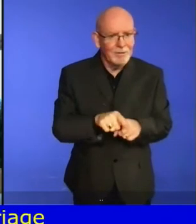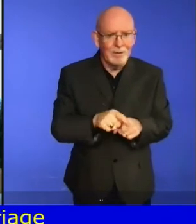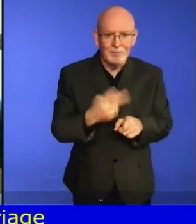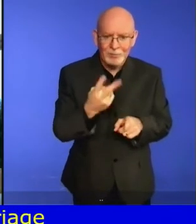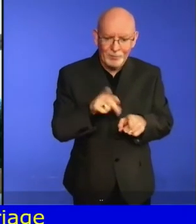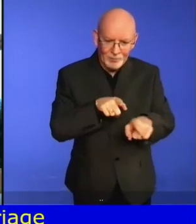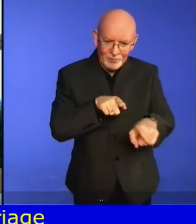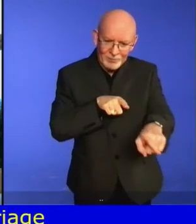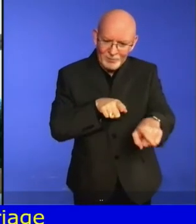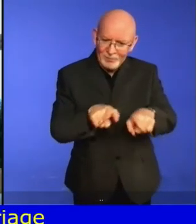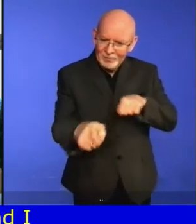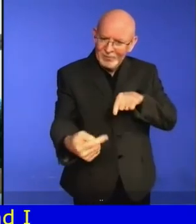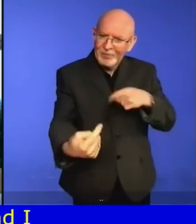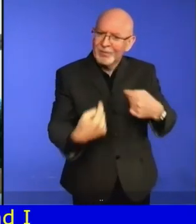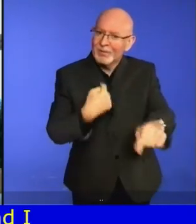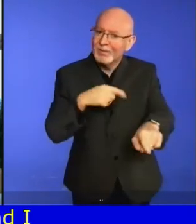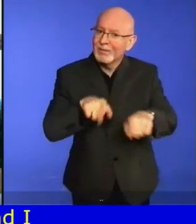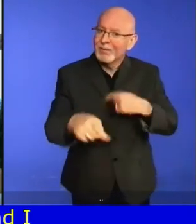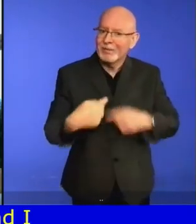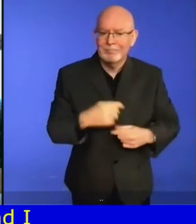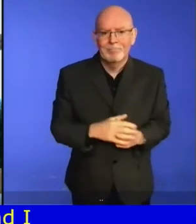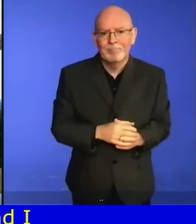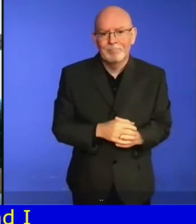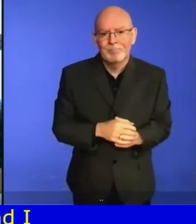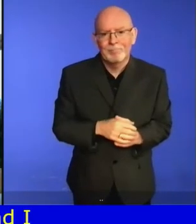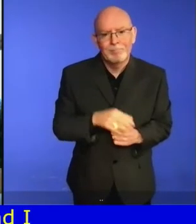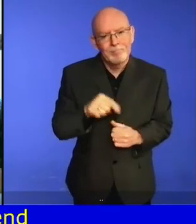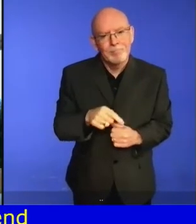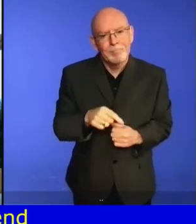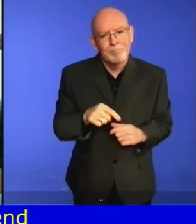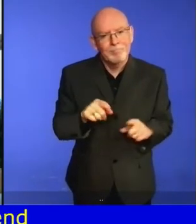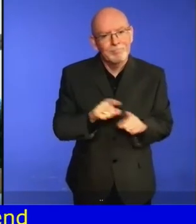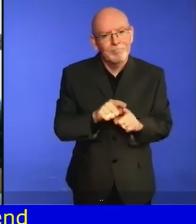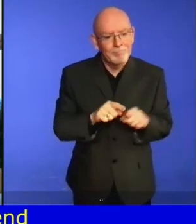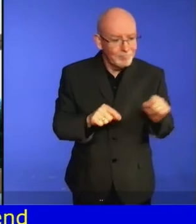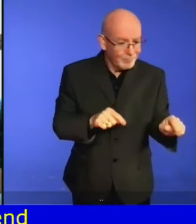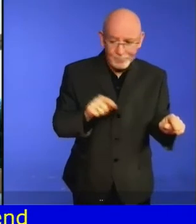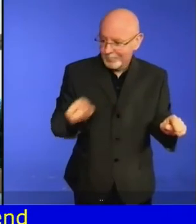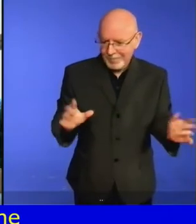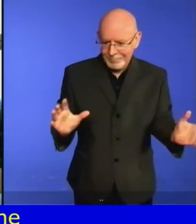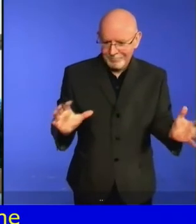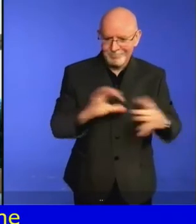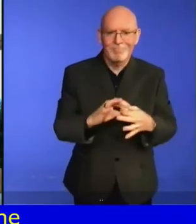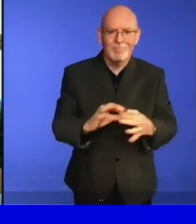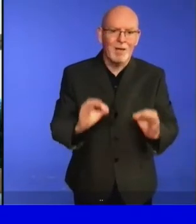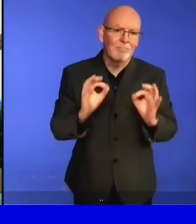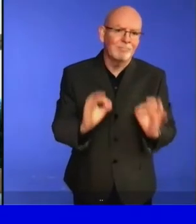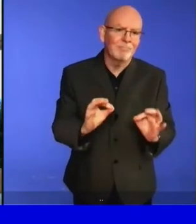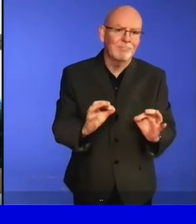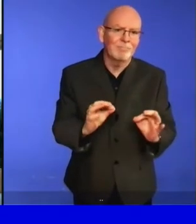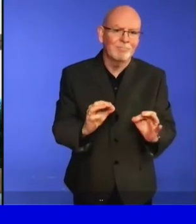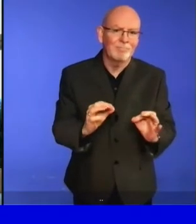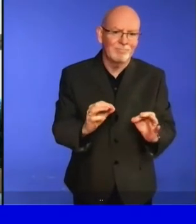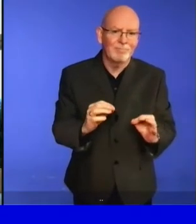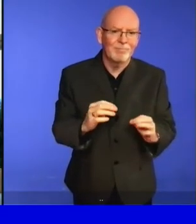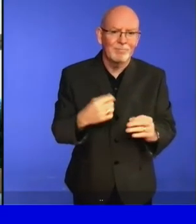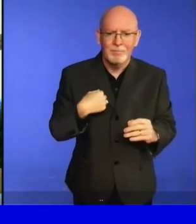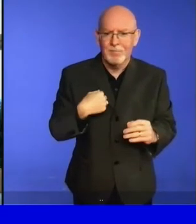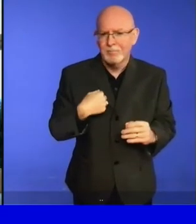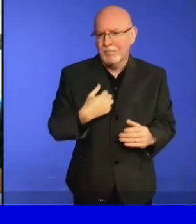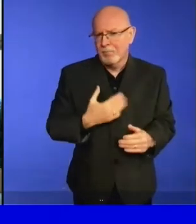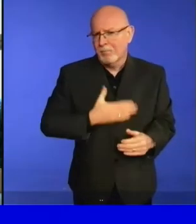Disabilities of referring to the UNSDGs to reinforce their analysis and conclusions